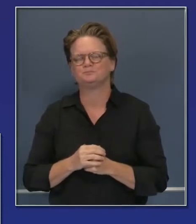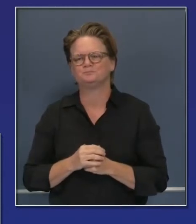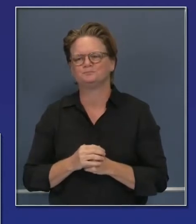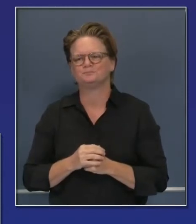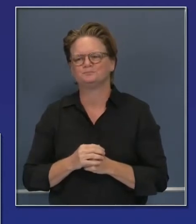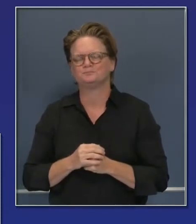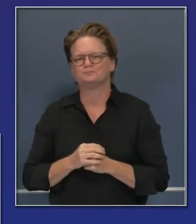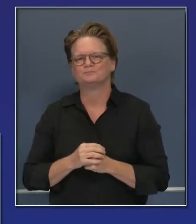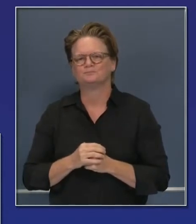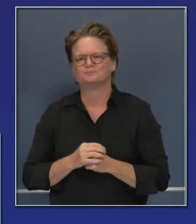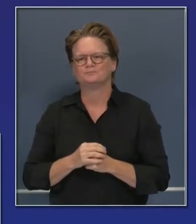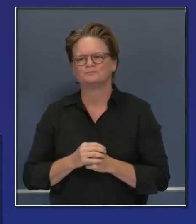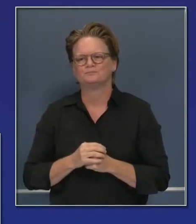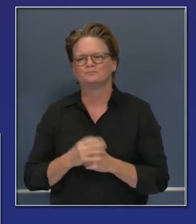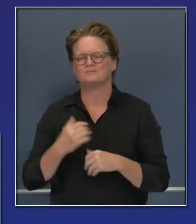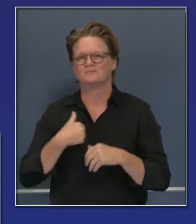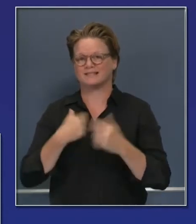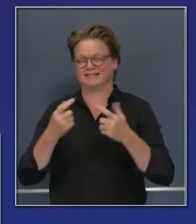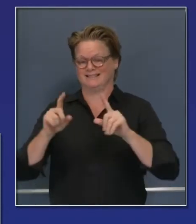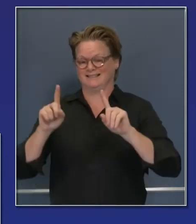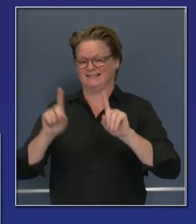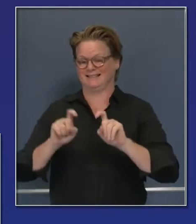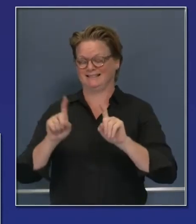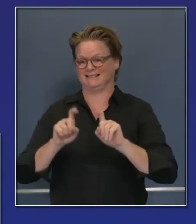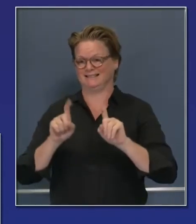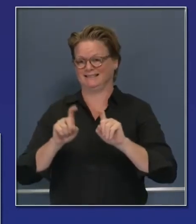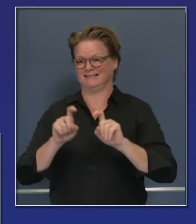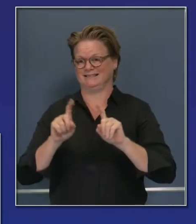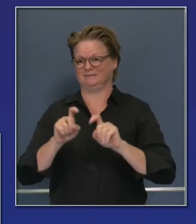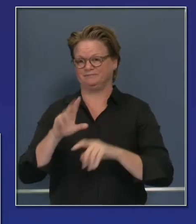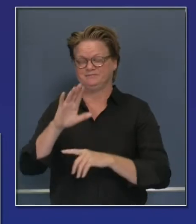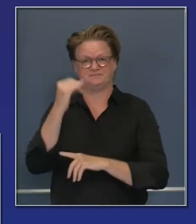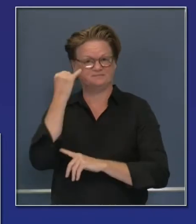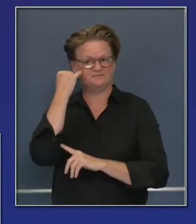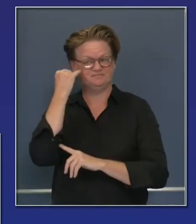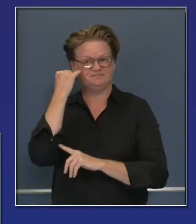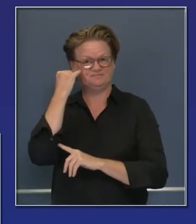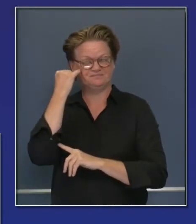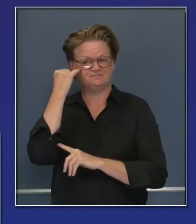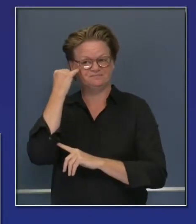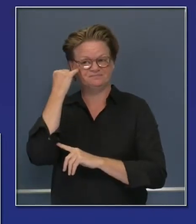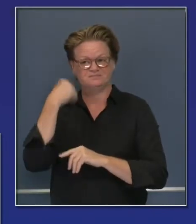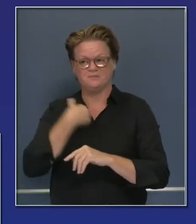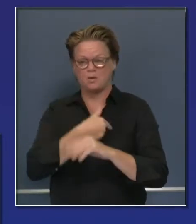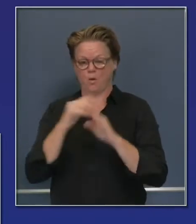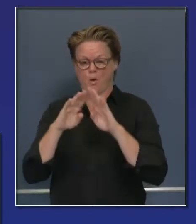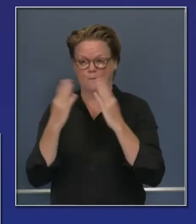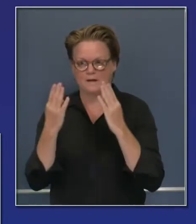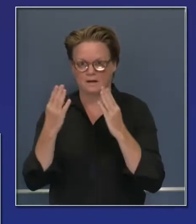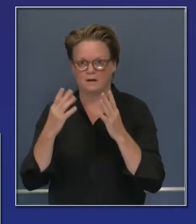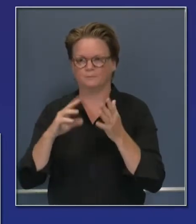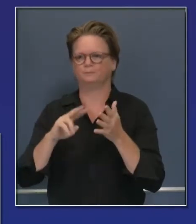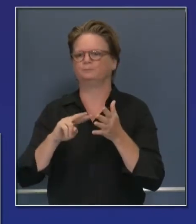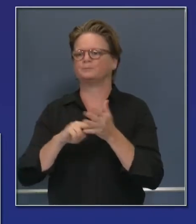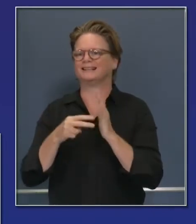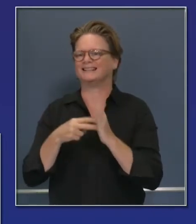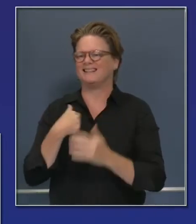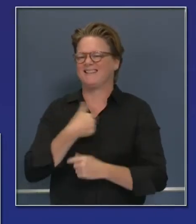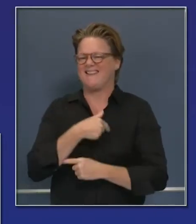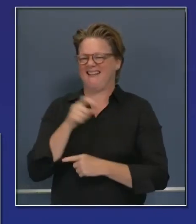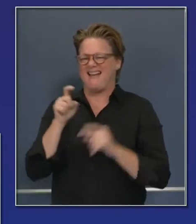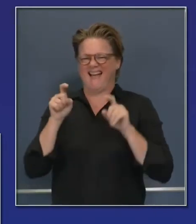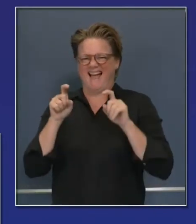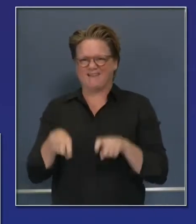ICUs. But on testing, that's foundational. If we're going to sustainably reopen, we have to have the testing capacity. We have to have the